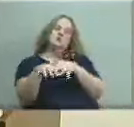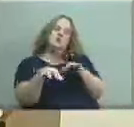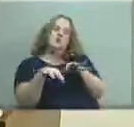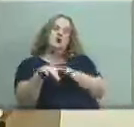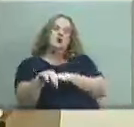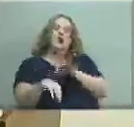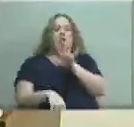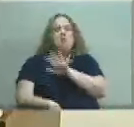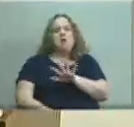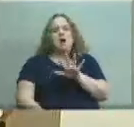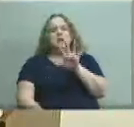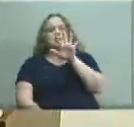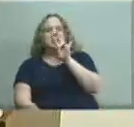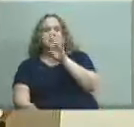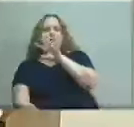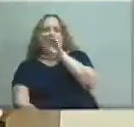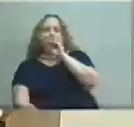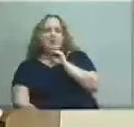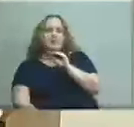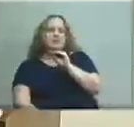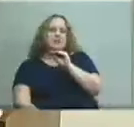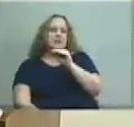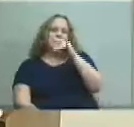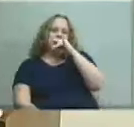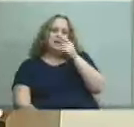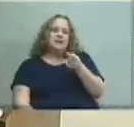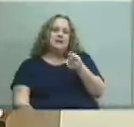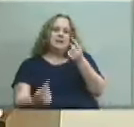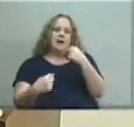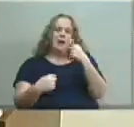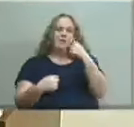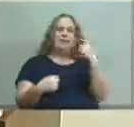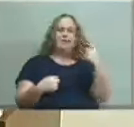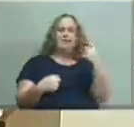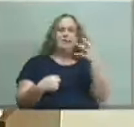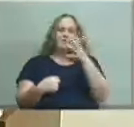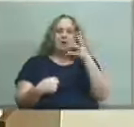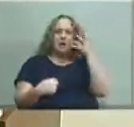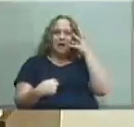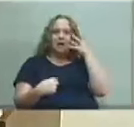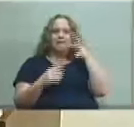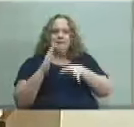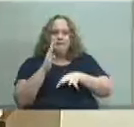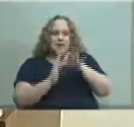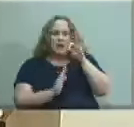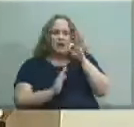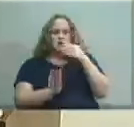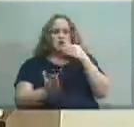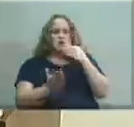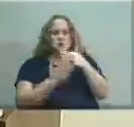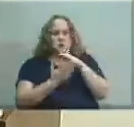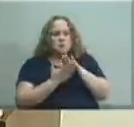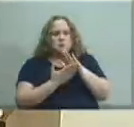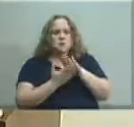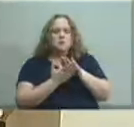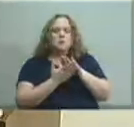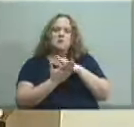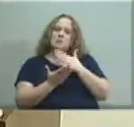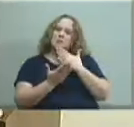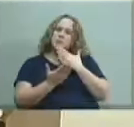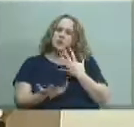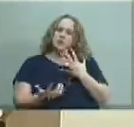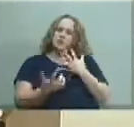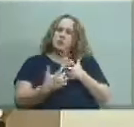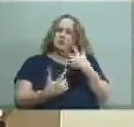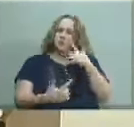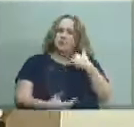like about three quarters of the kids came because their parents and they had found out about this was a good school and maybe would be good